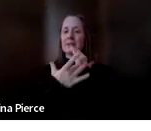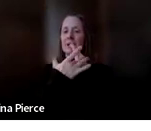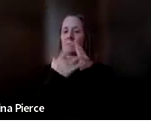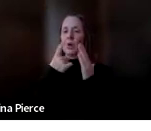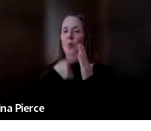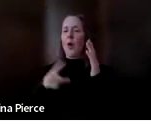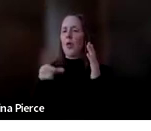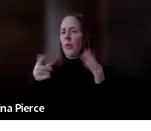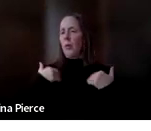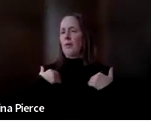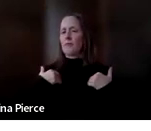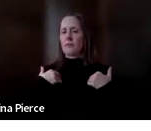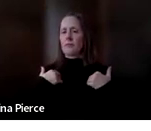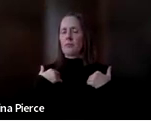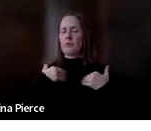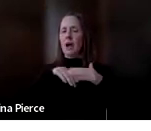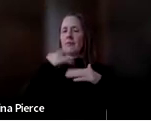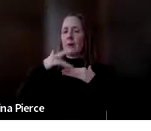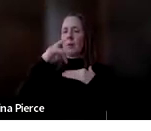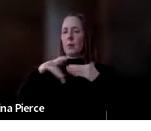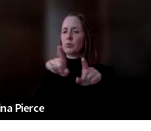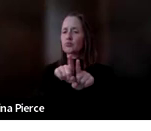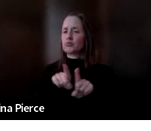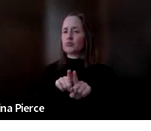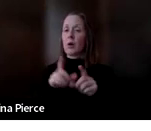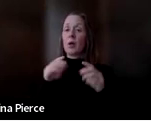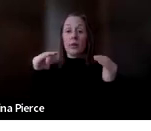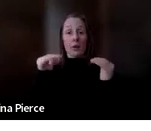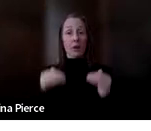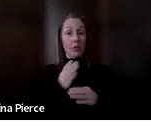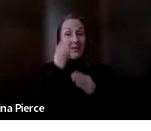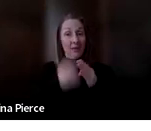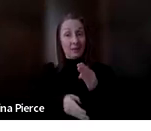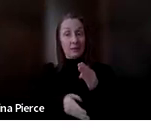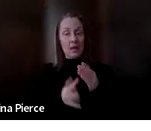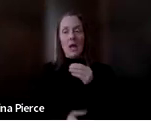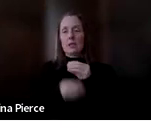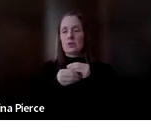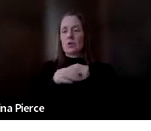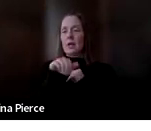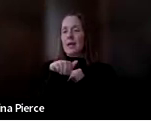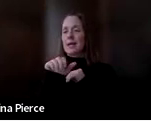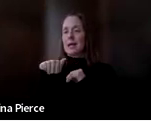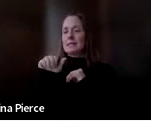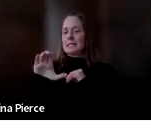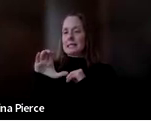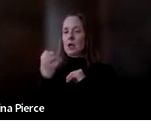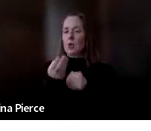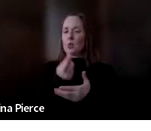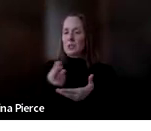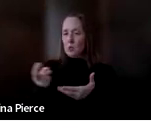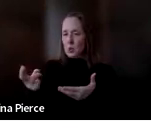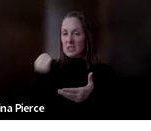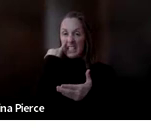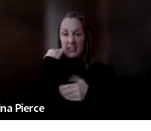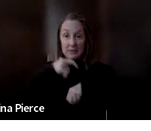as well. And hopefully after all of that, we'll have some time to talk about additional AAC resources. If we are short